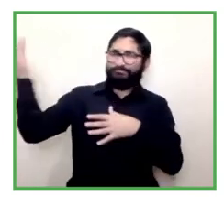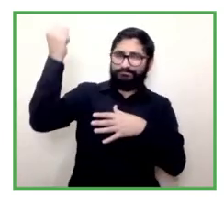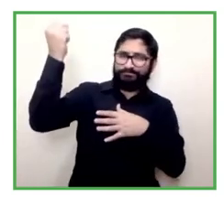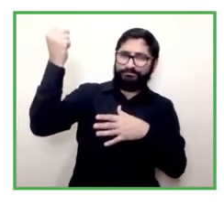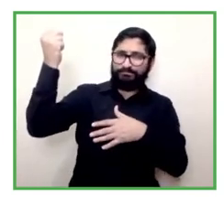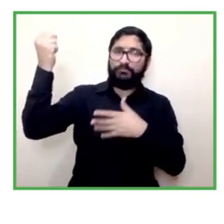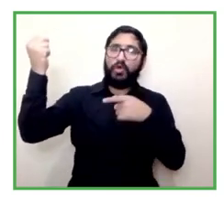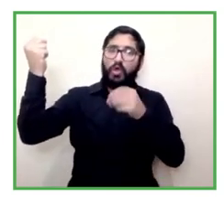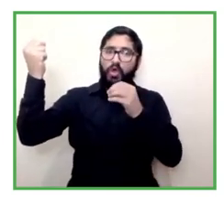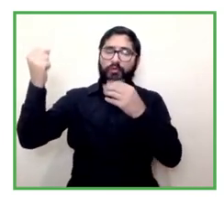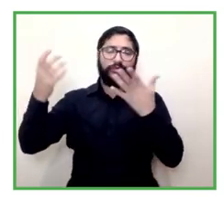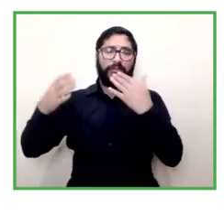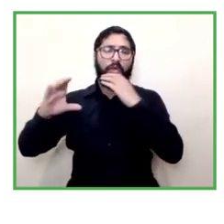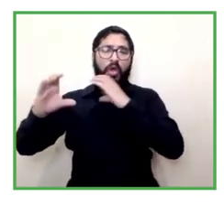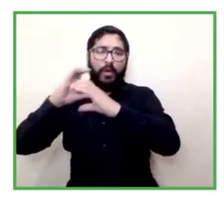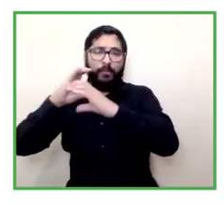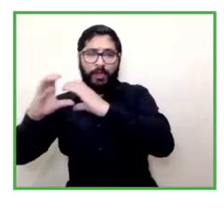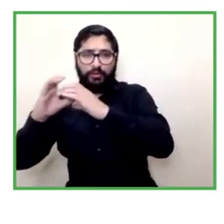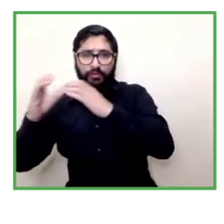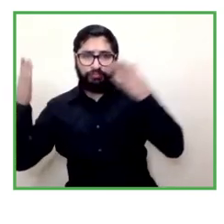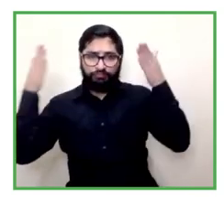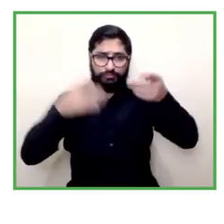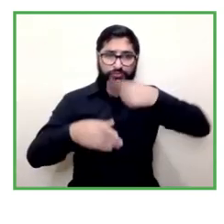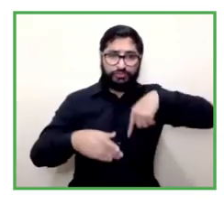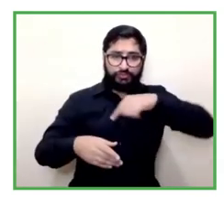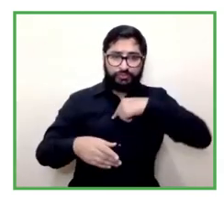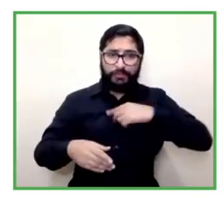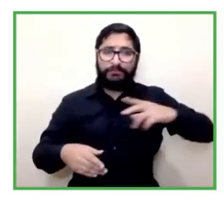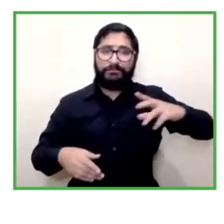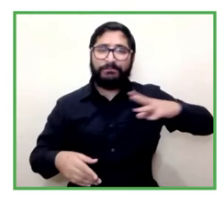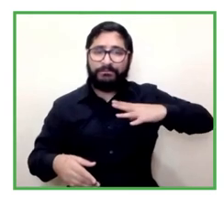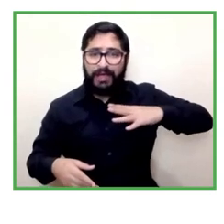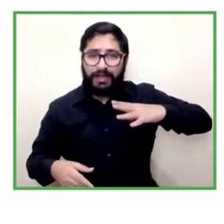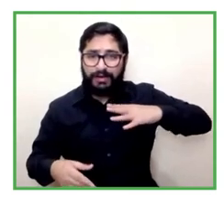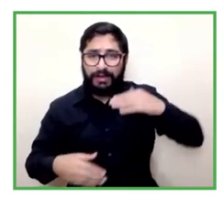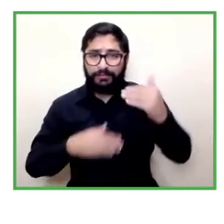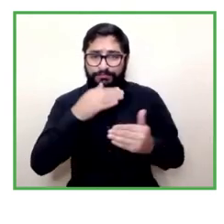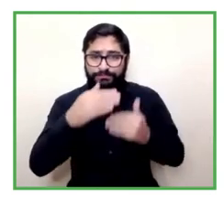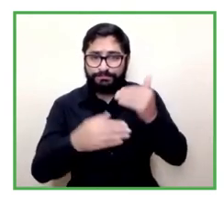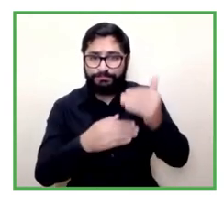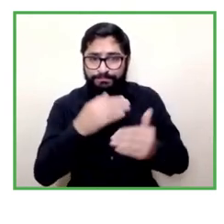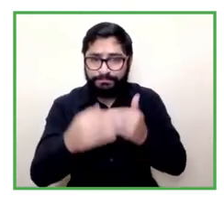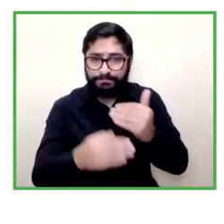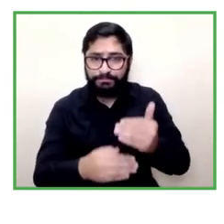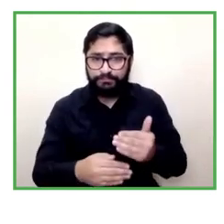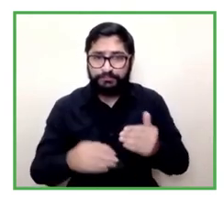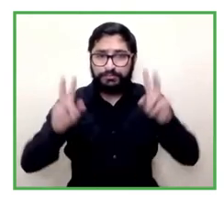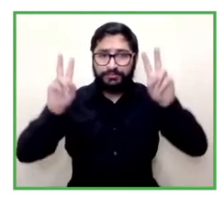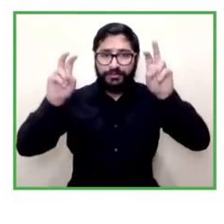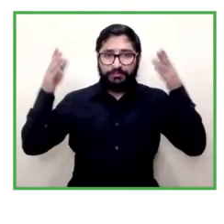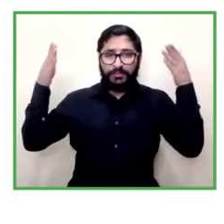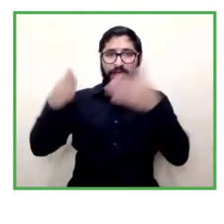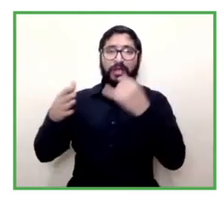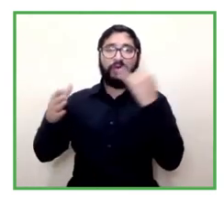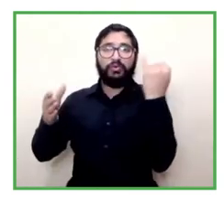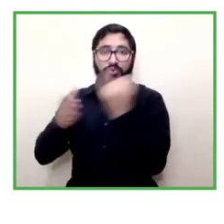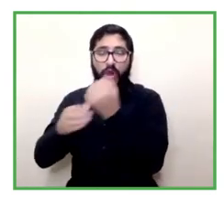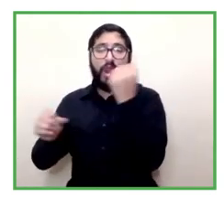for senna that we should address from labor inclusion